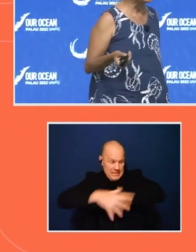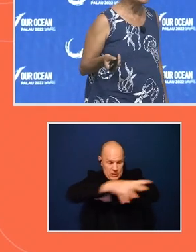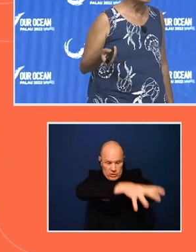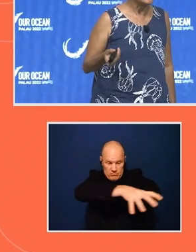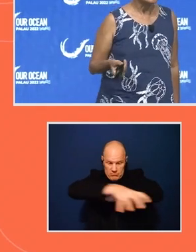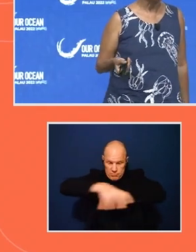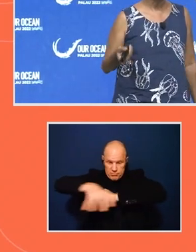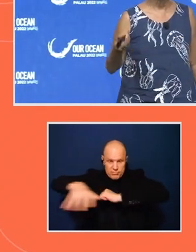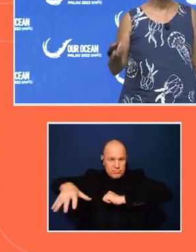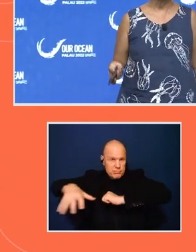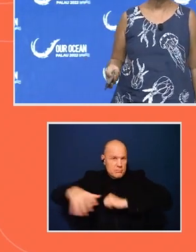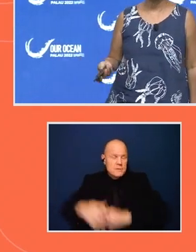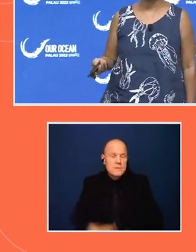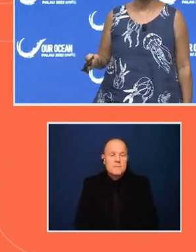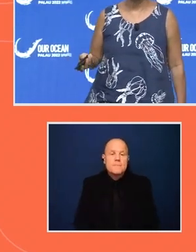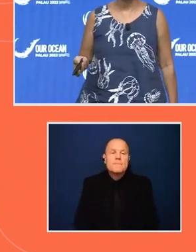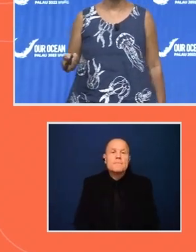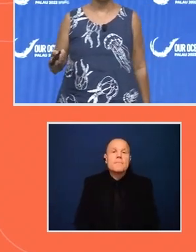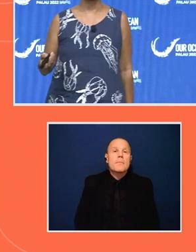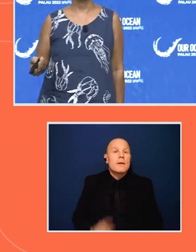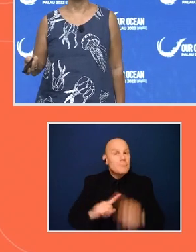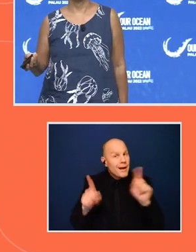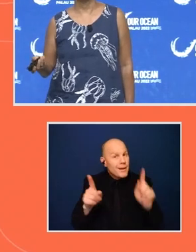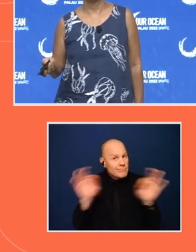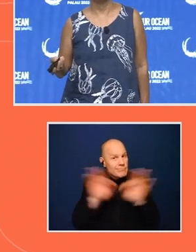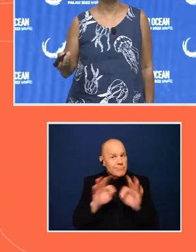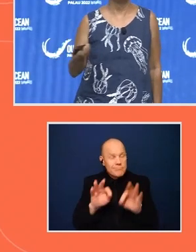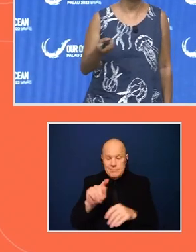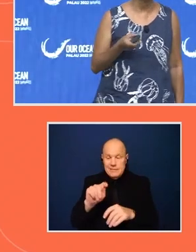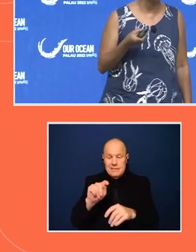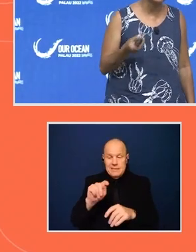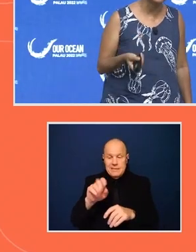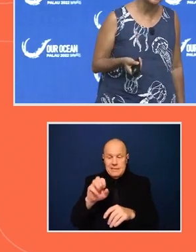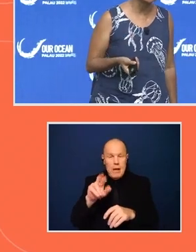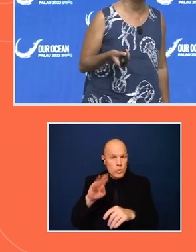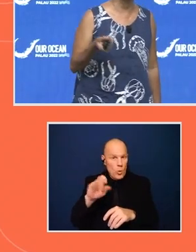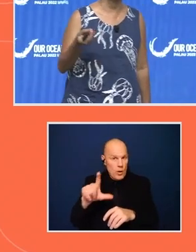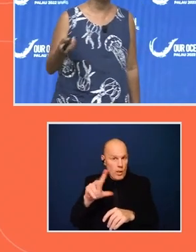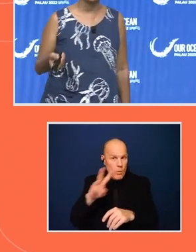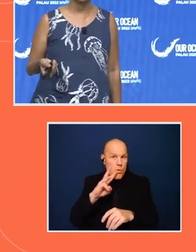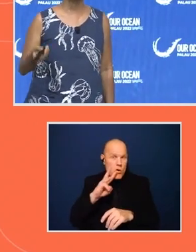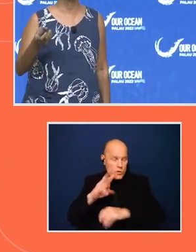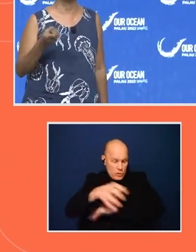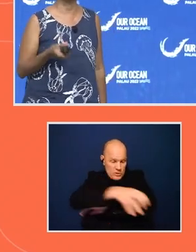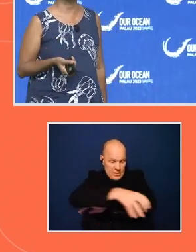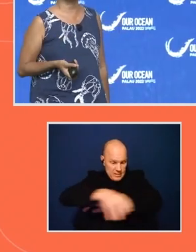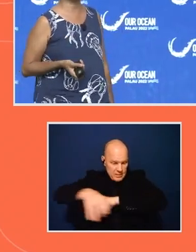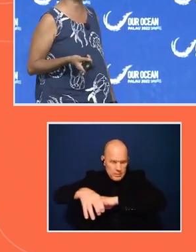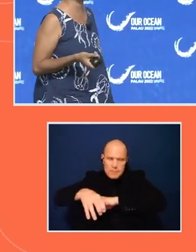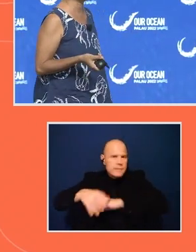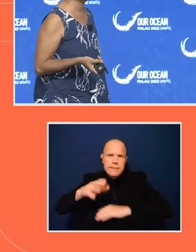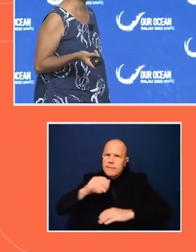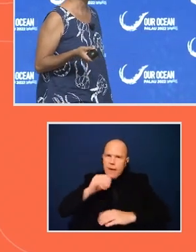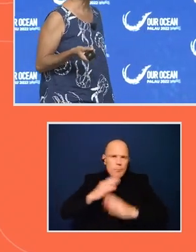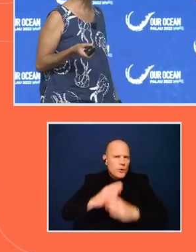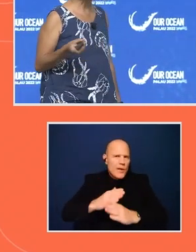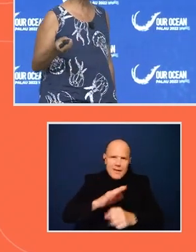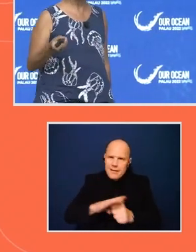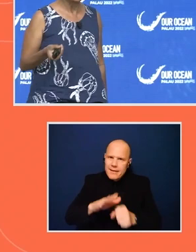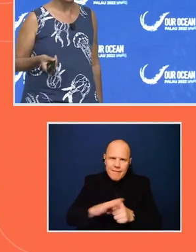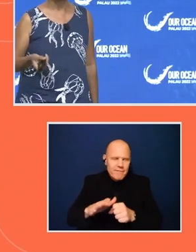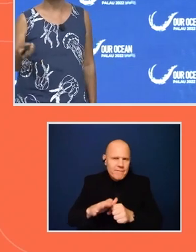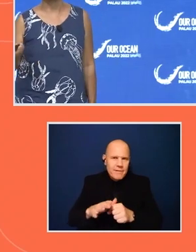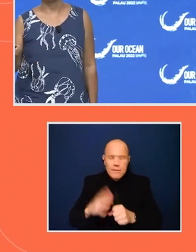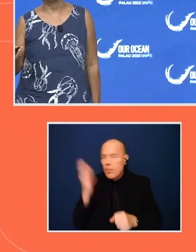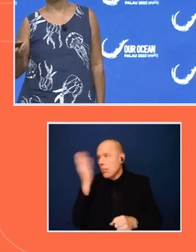But the thing is, territorial waters are actually underprotected. They're overlooked and underprotected. Only